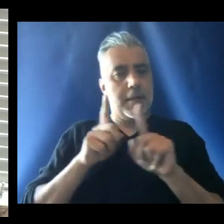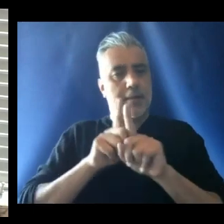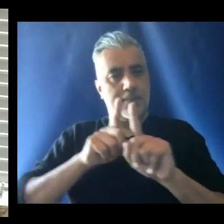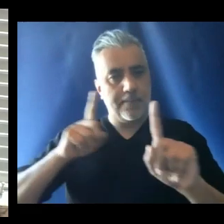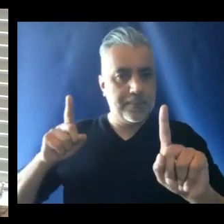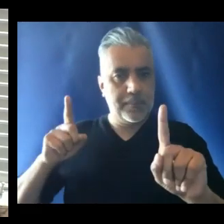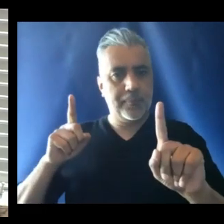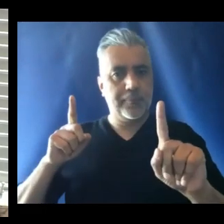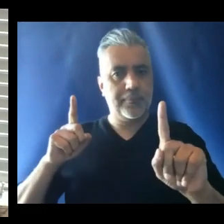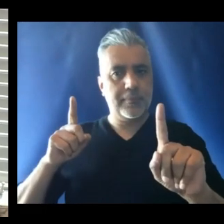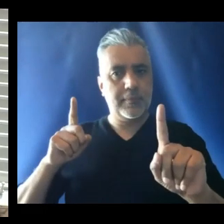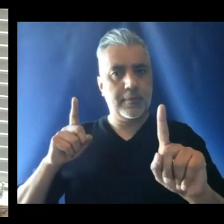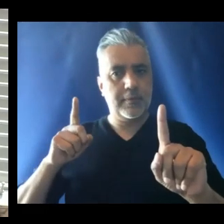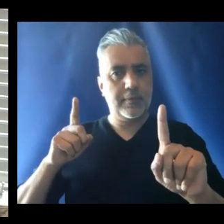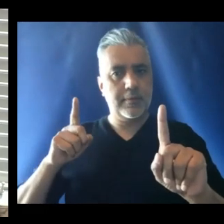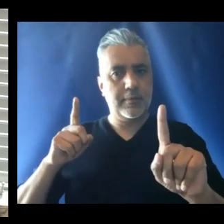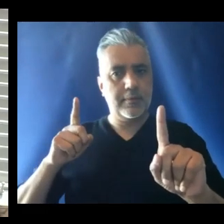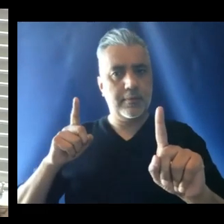distance.